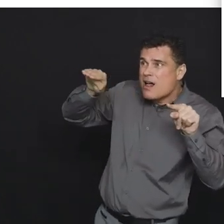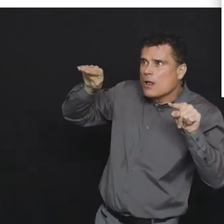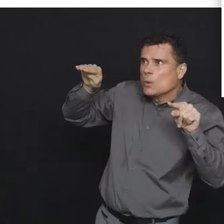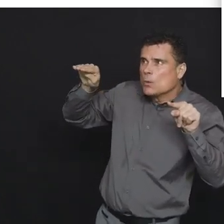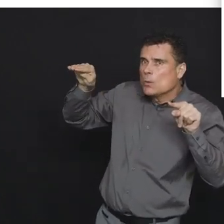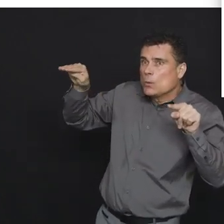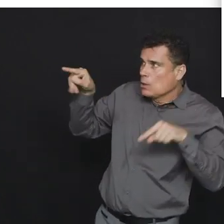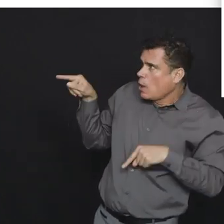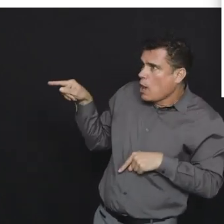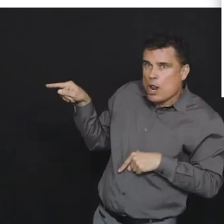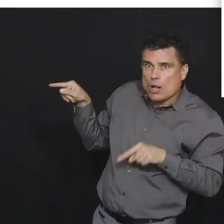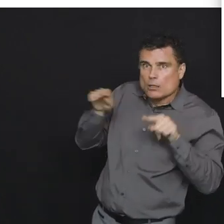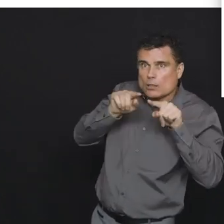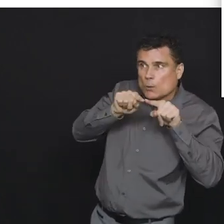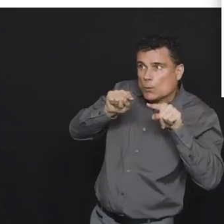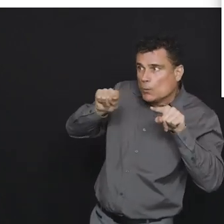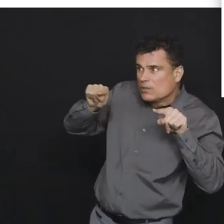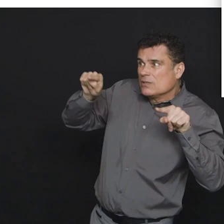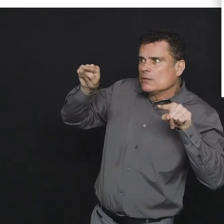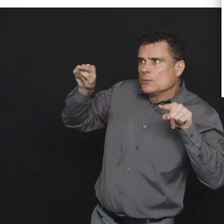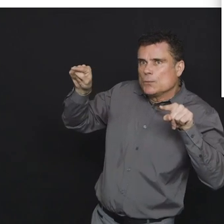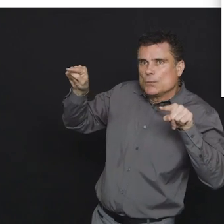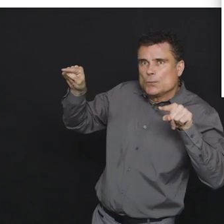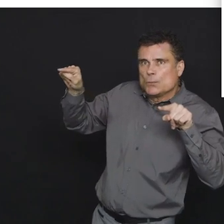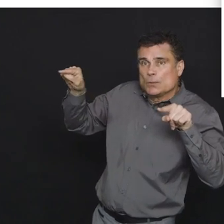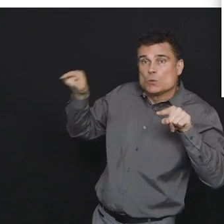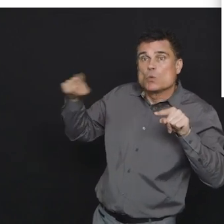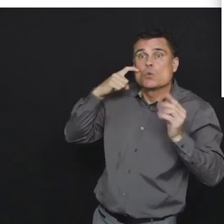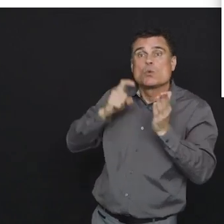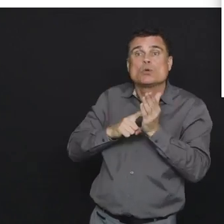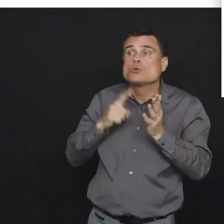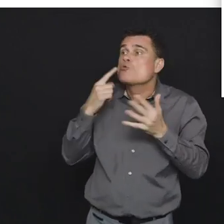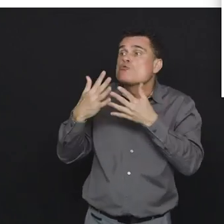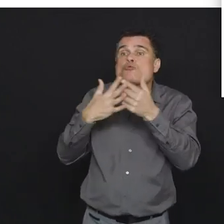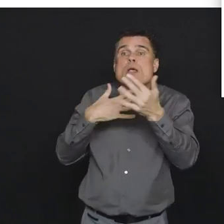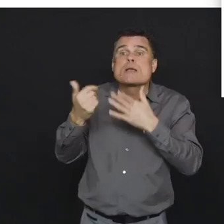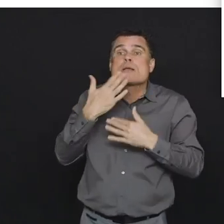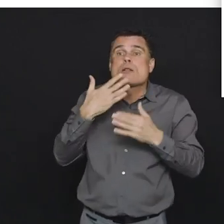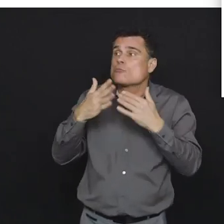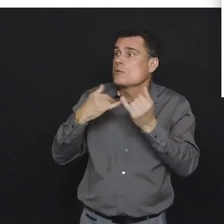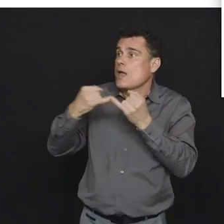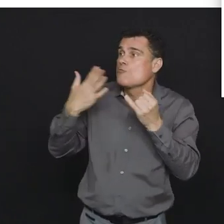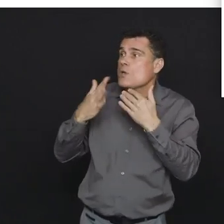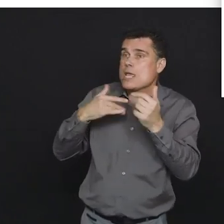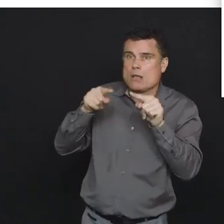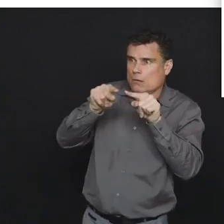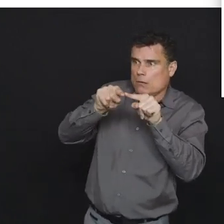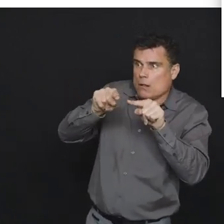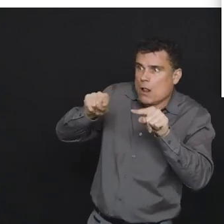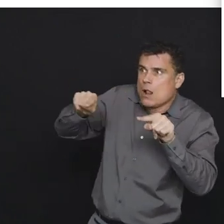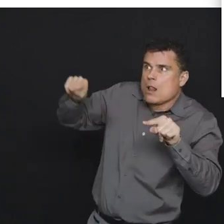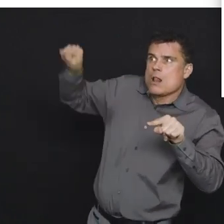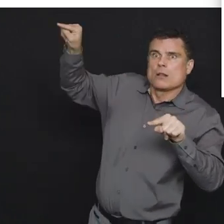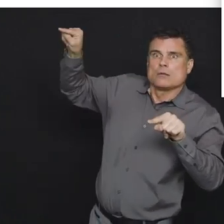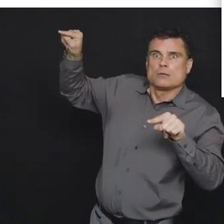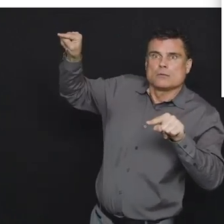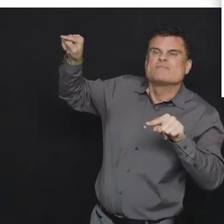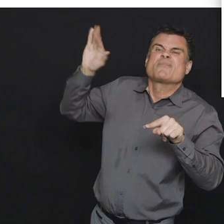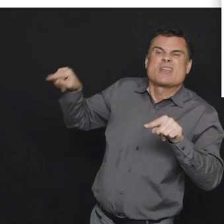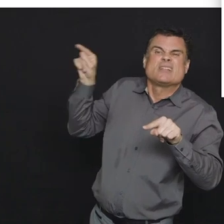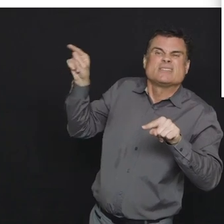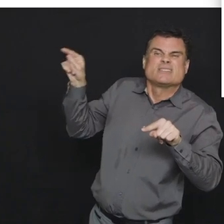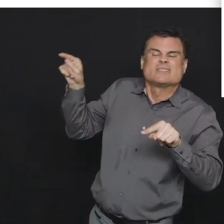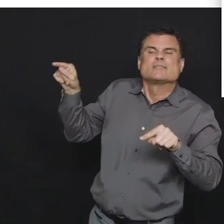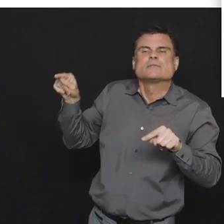I do believe we've seen a flattening a falling off of that curve and we can look at the gray line and as you can see the gray